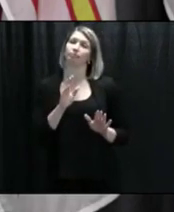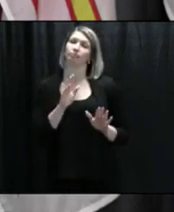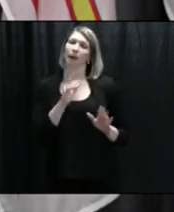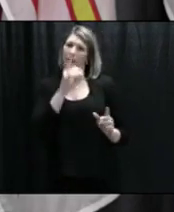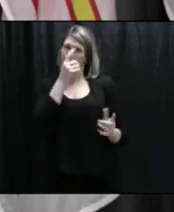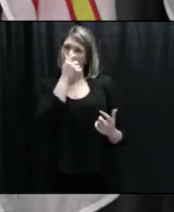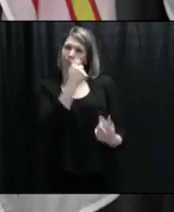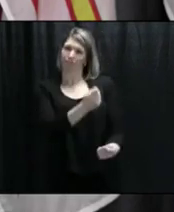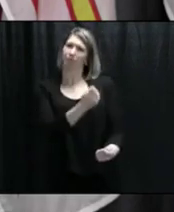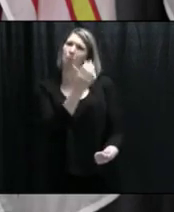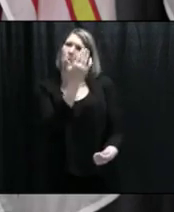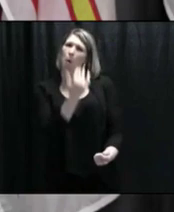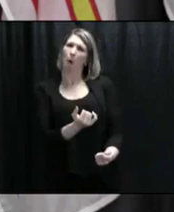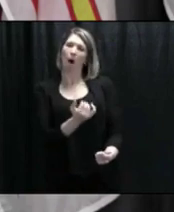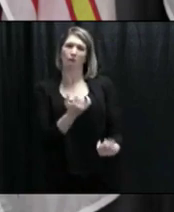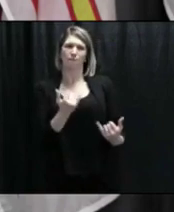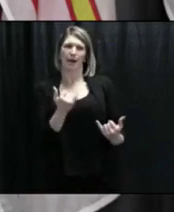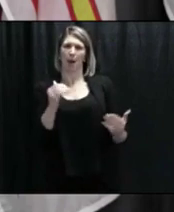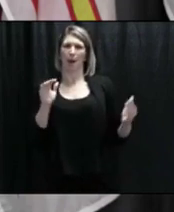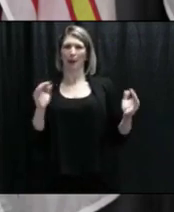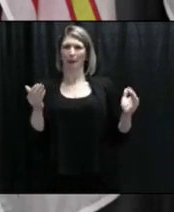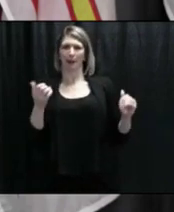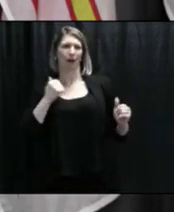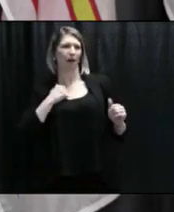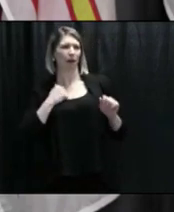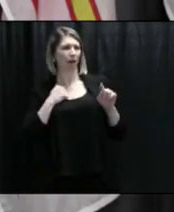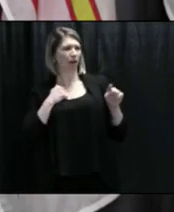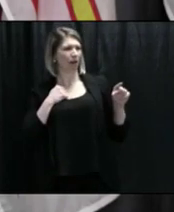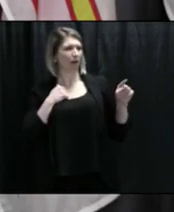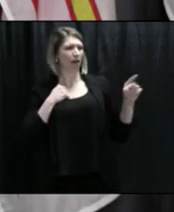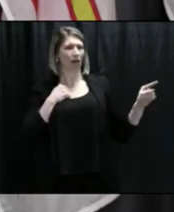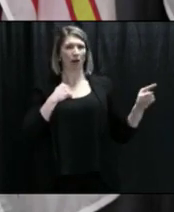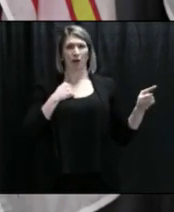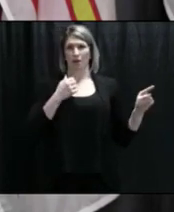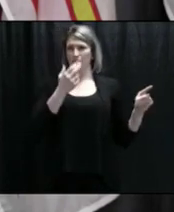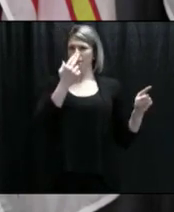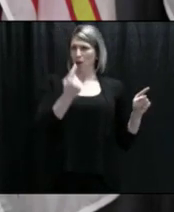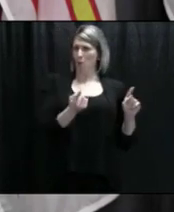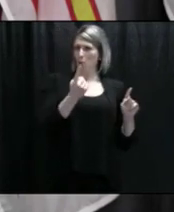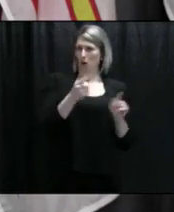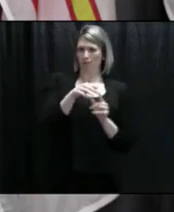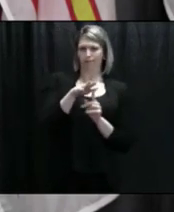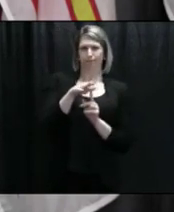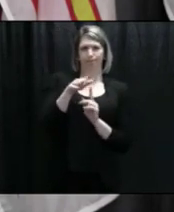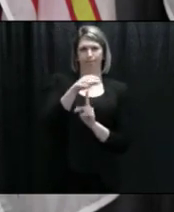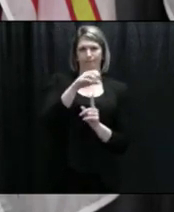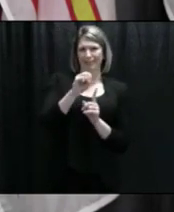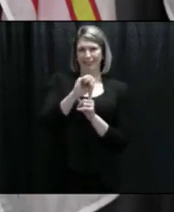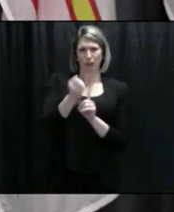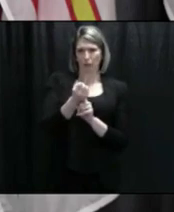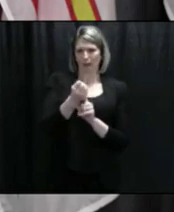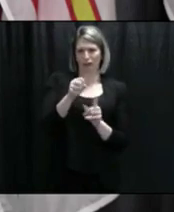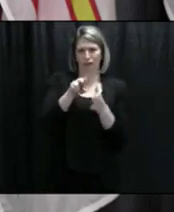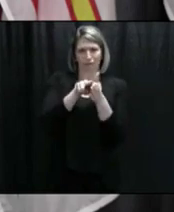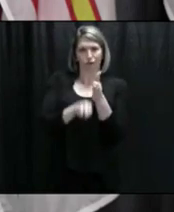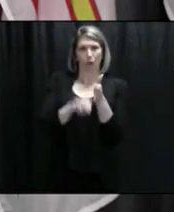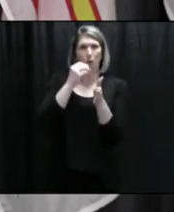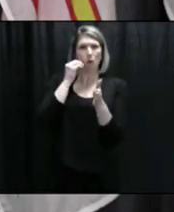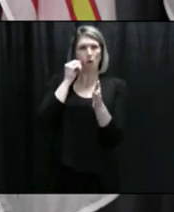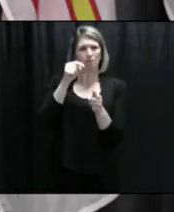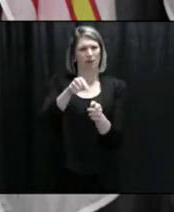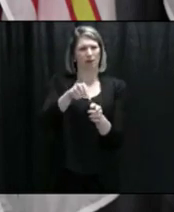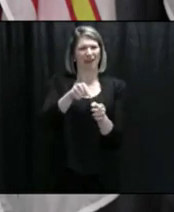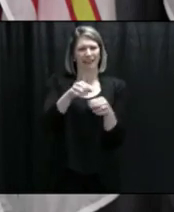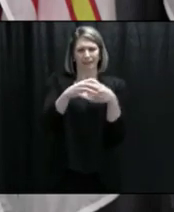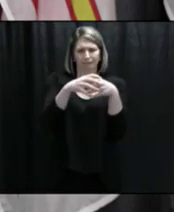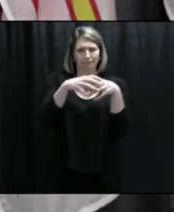statistics and with calls being such an outlier, it is very difficult to compare, you know, where we are with 148